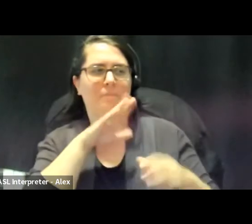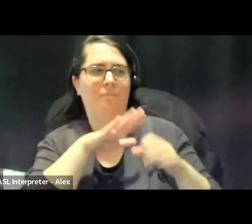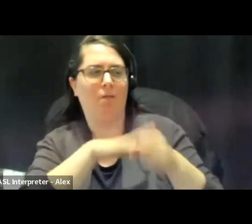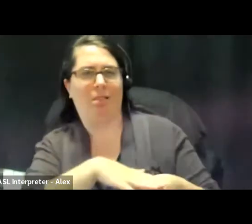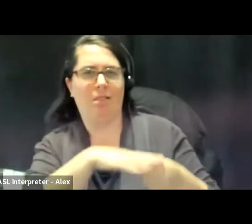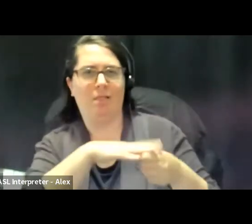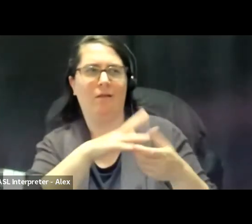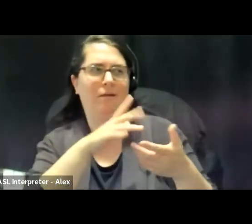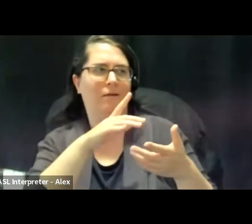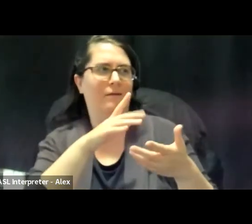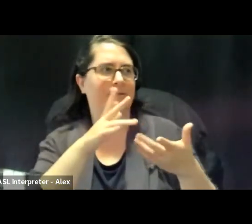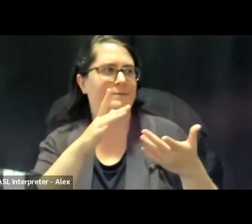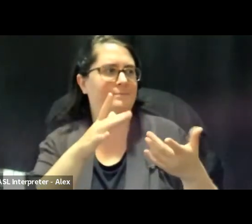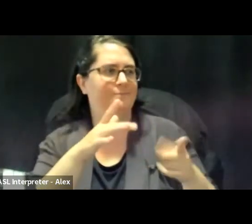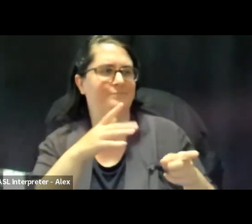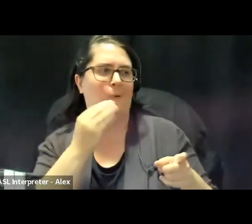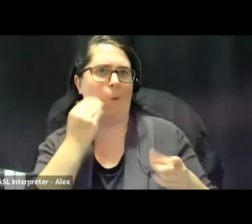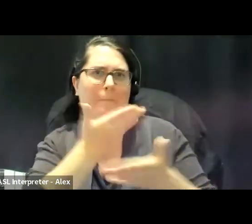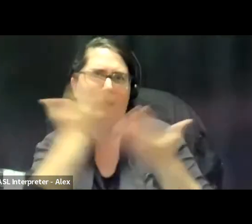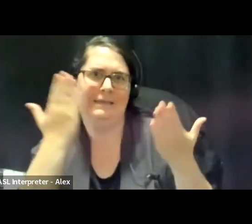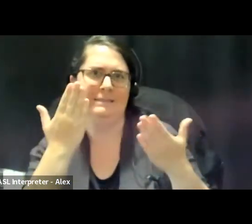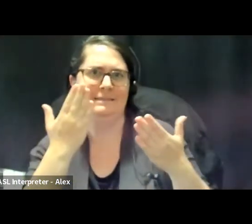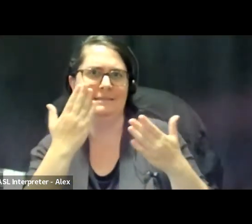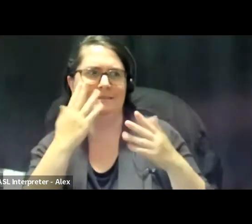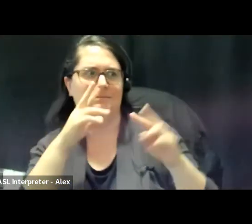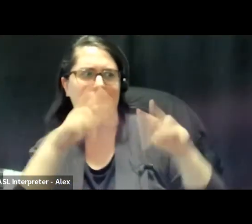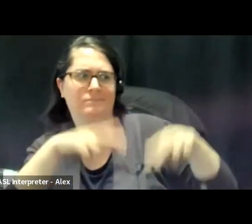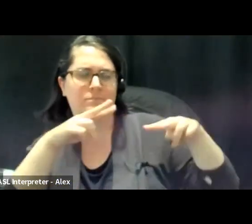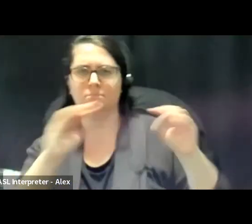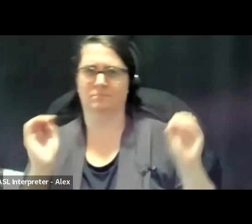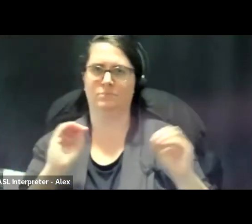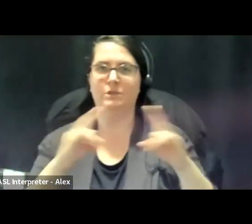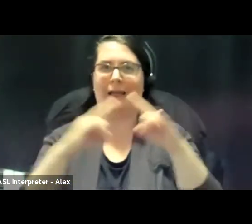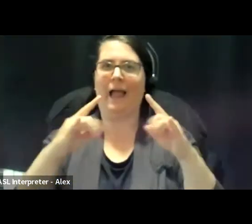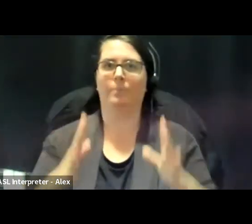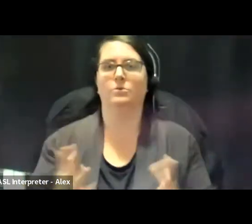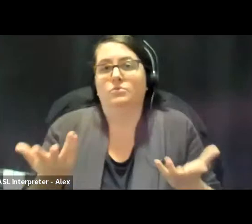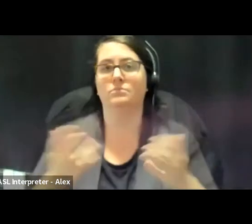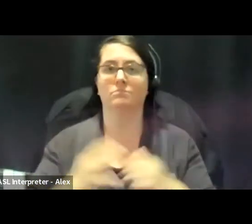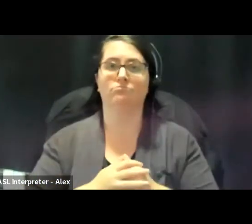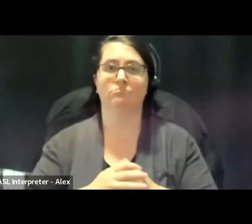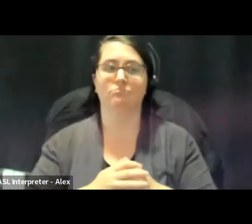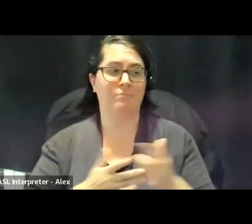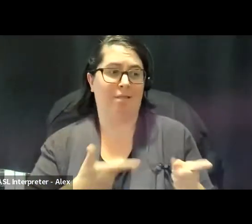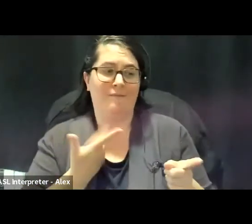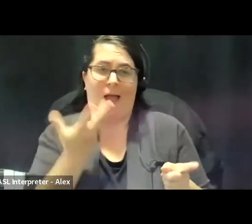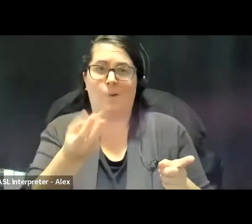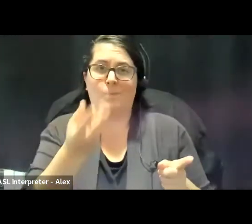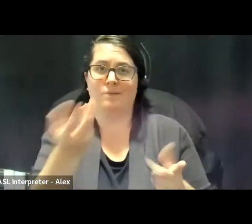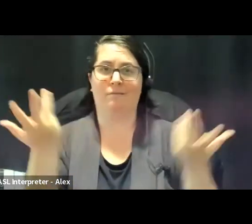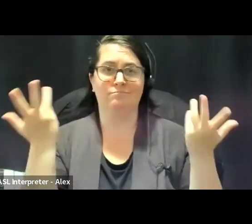that they're, that they're homeless, that they're actually just campers, they're living, living outside.